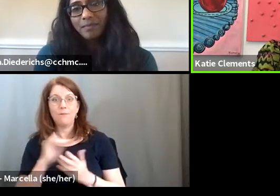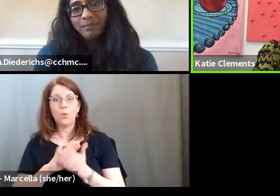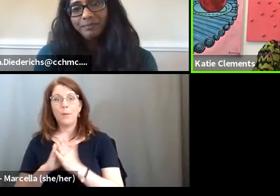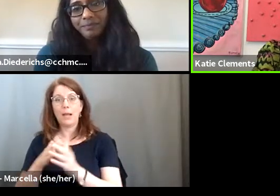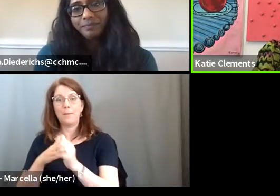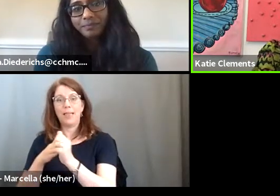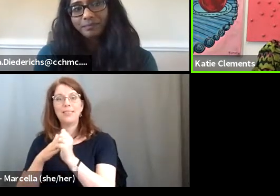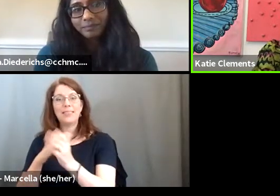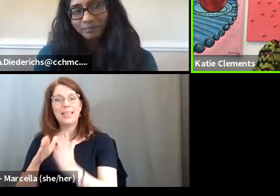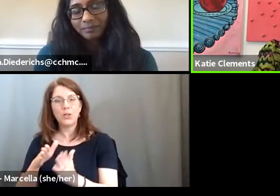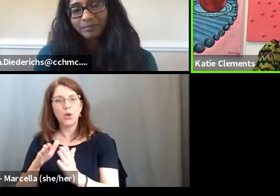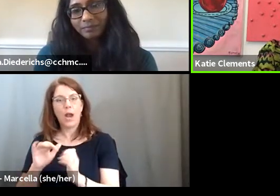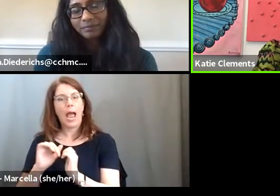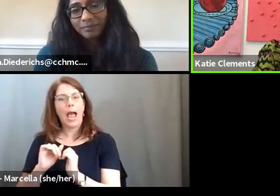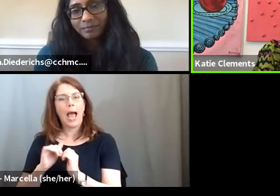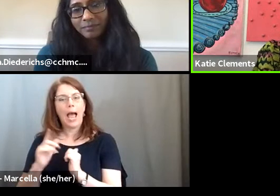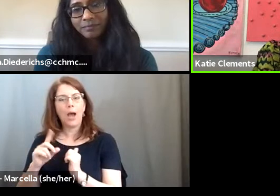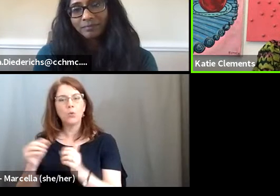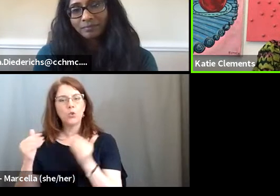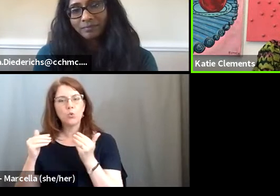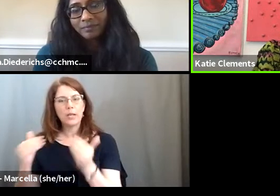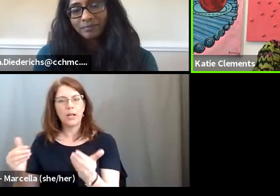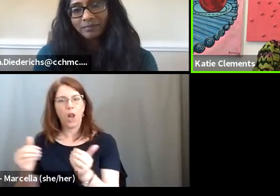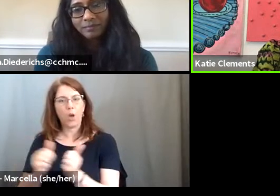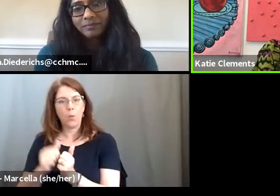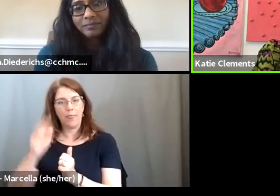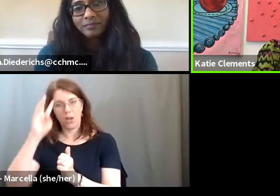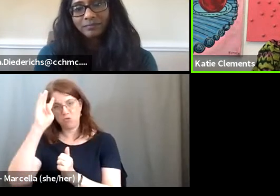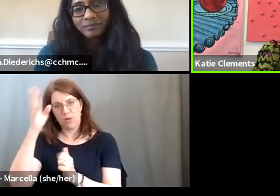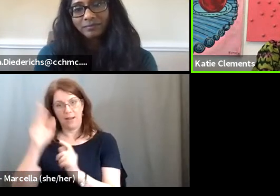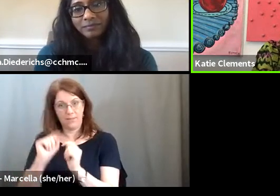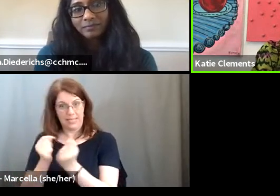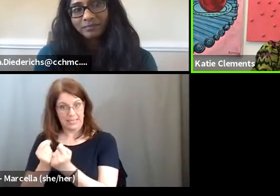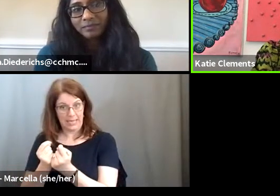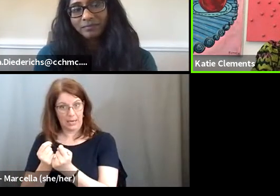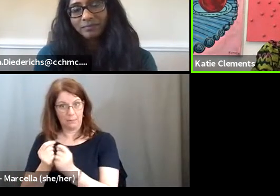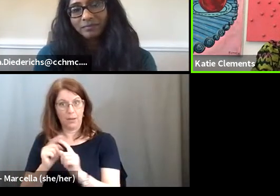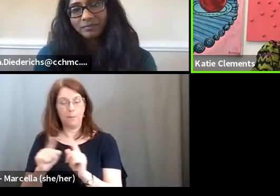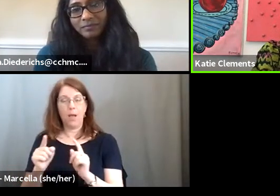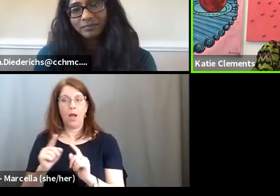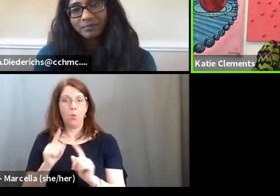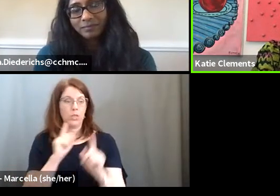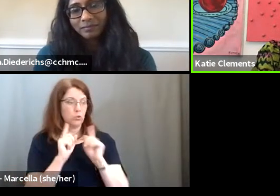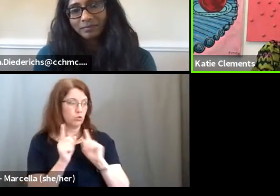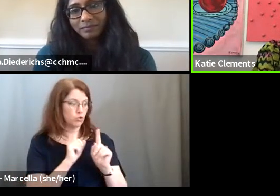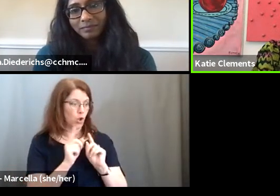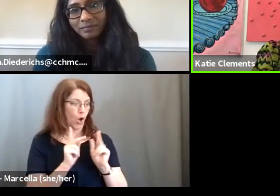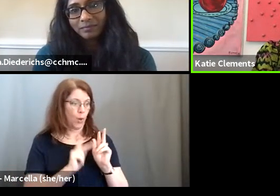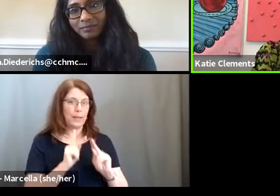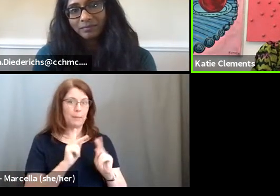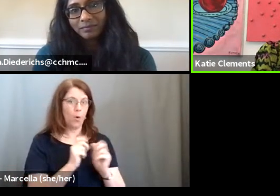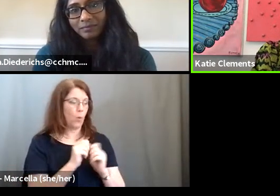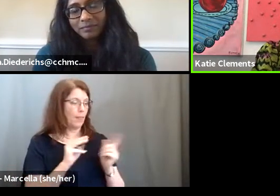how do you get along with not only the creative team, but with talking with people in media or talking with the account team?